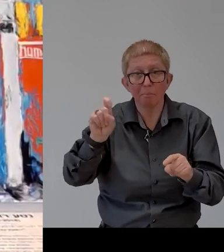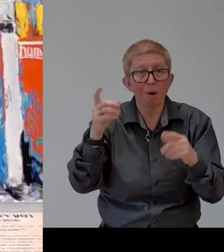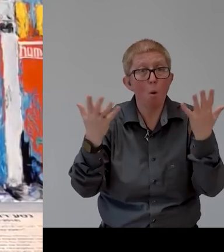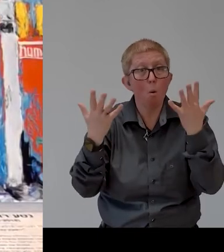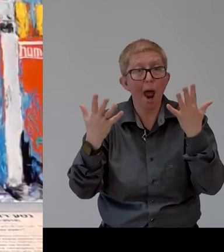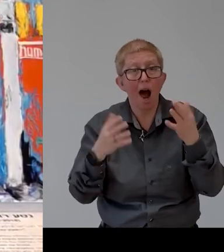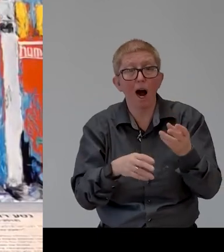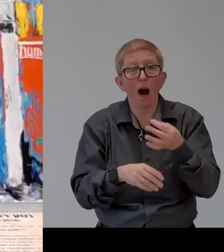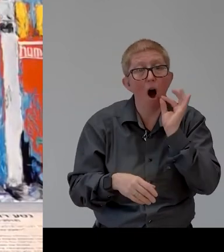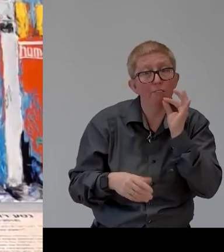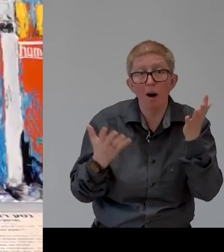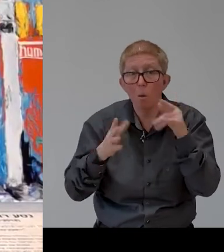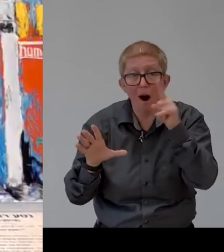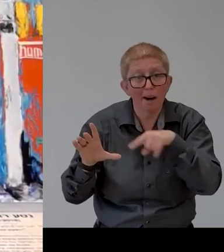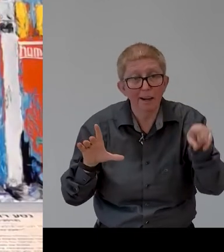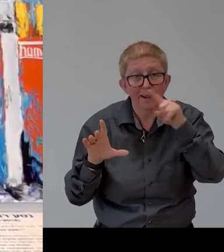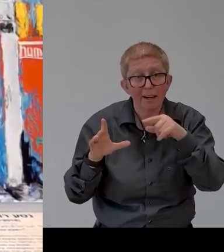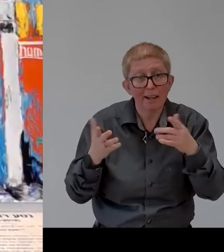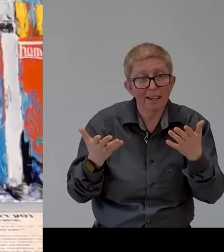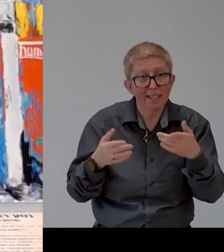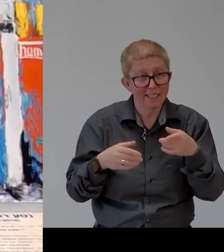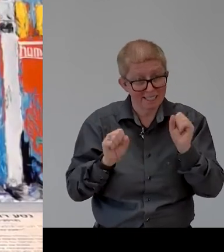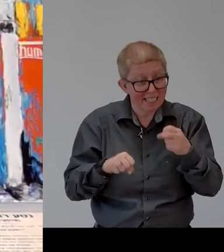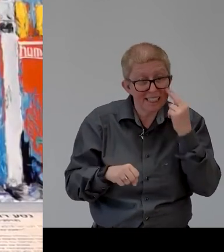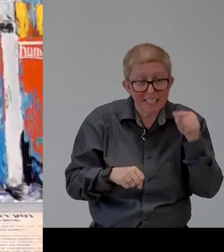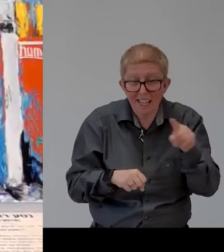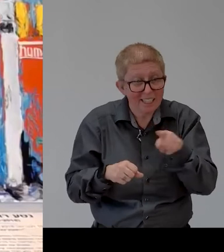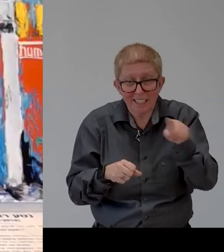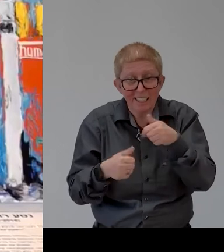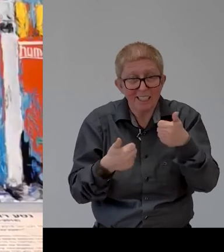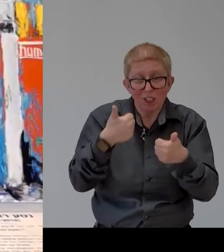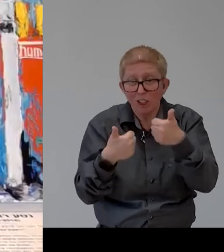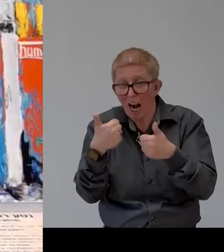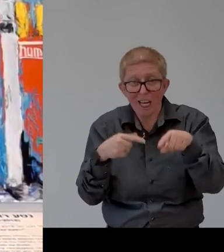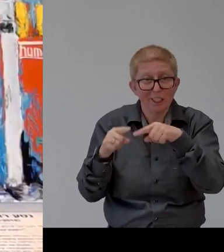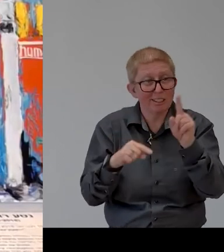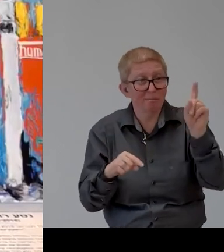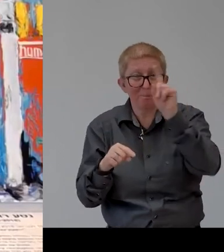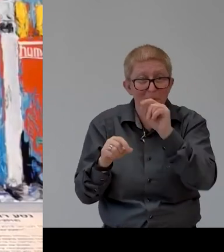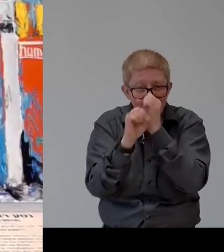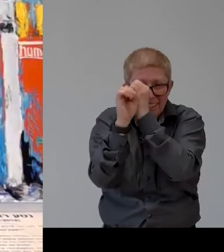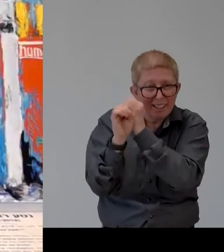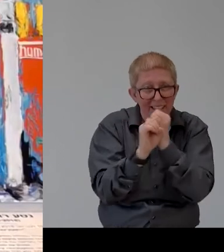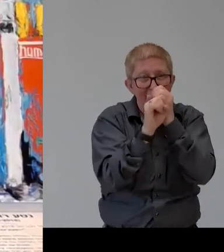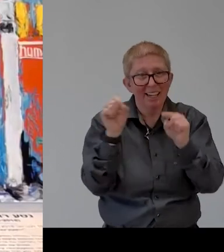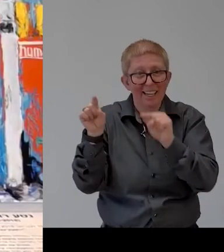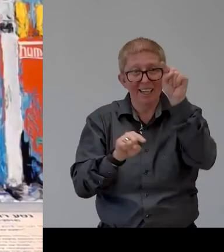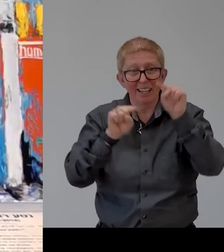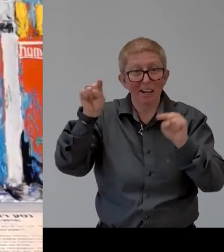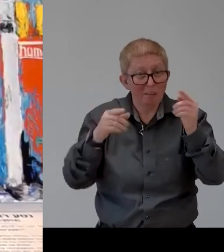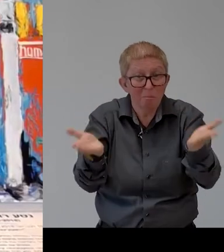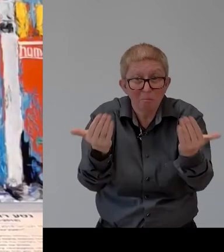look on your face let's see if you will be the first one and again i want you guys to really give it a try